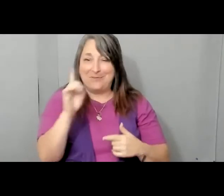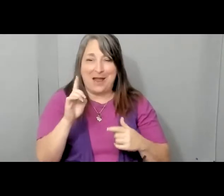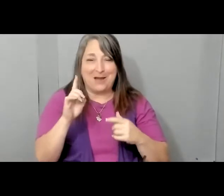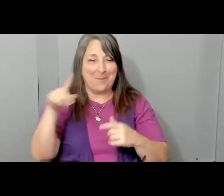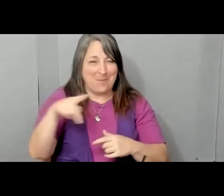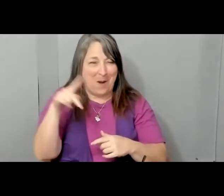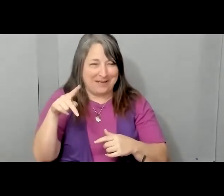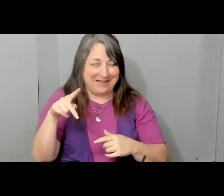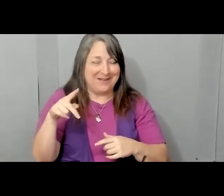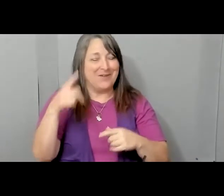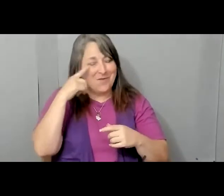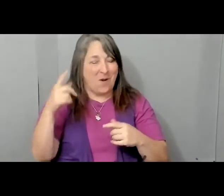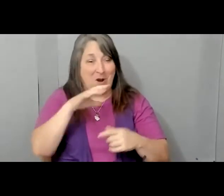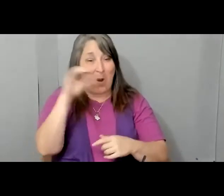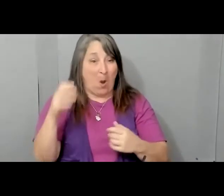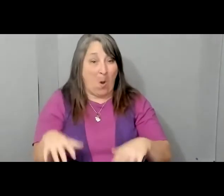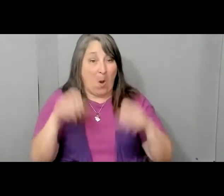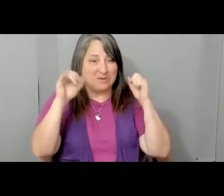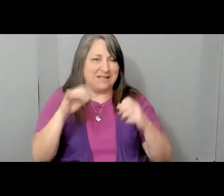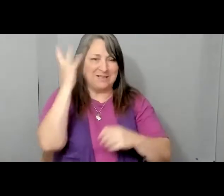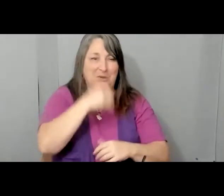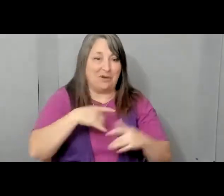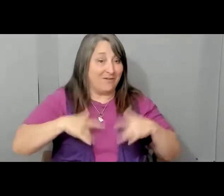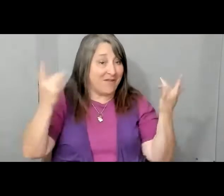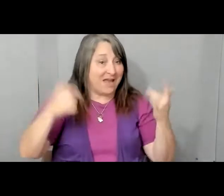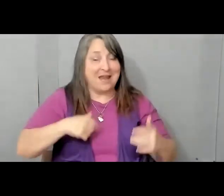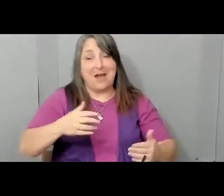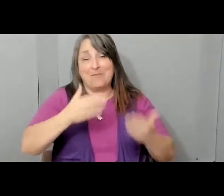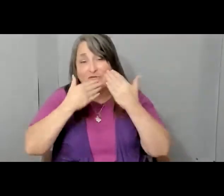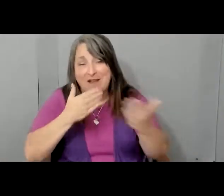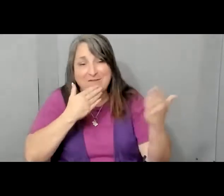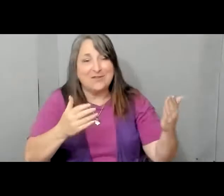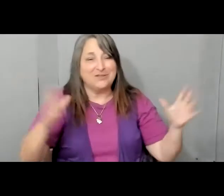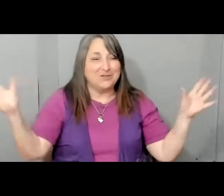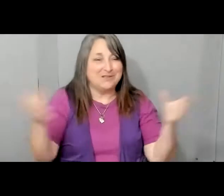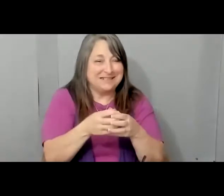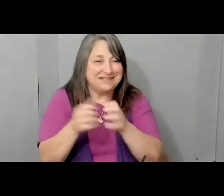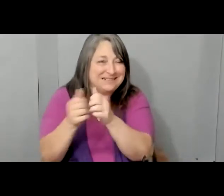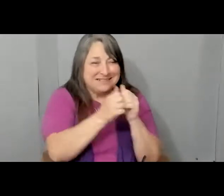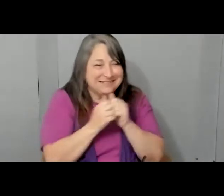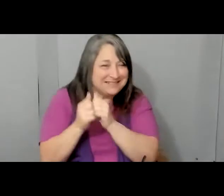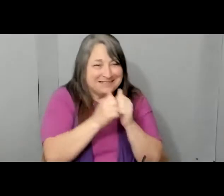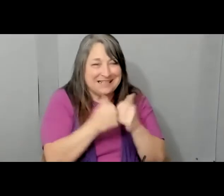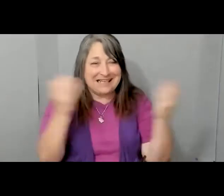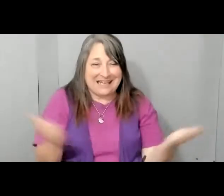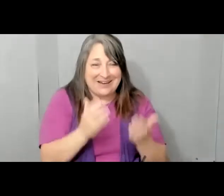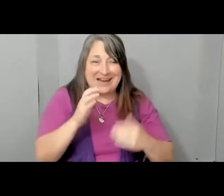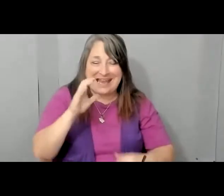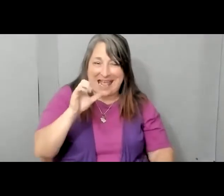-hosting this beautiful event. And I'm grateful to Unite Here and SEIU for being co-sponsors.